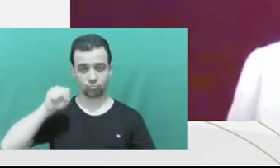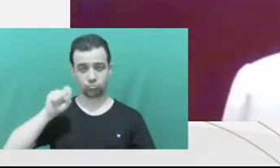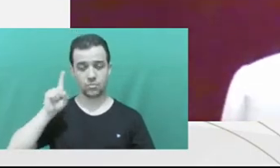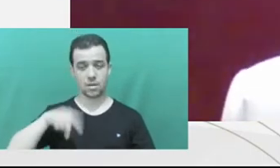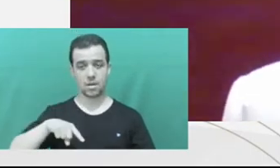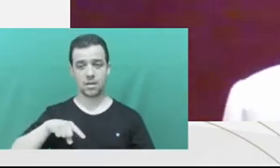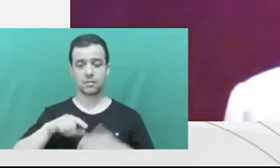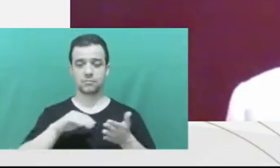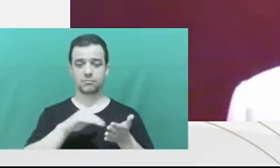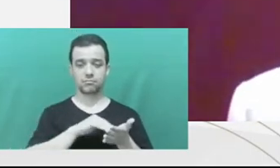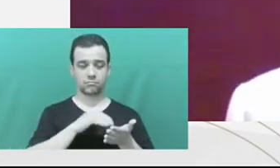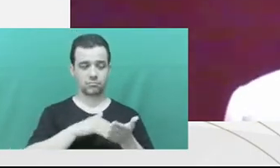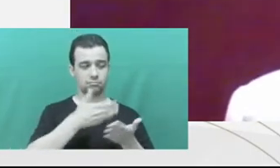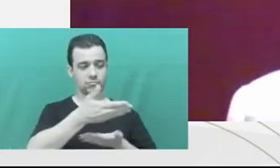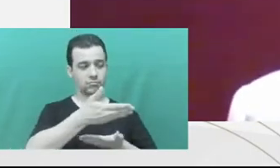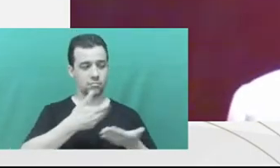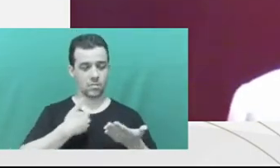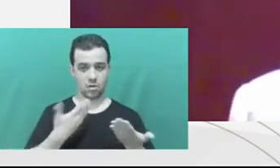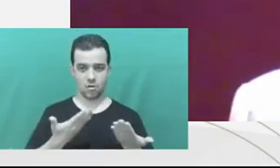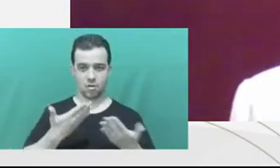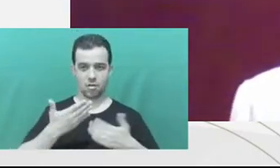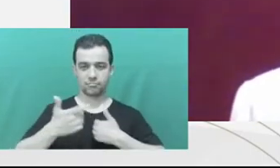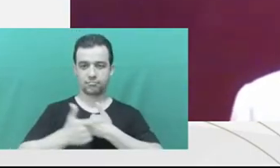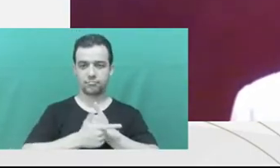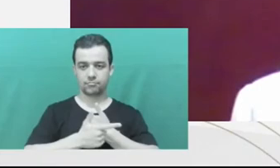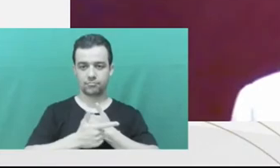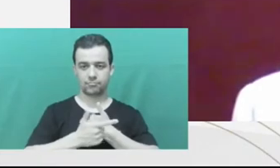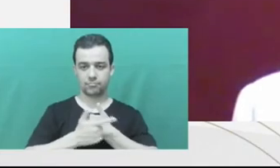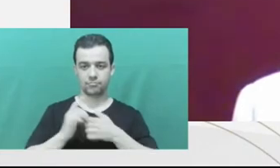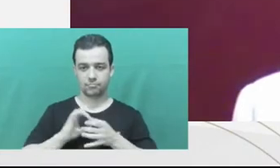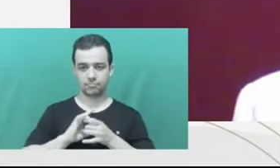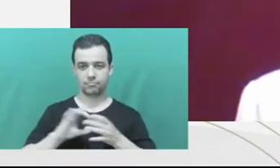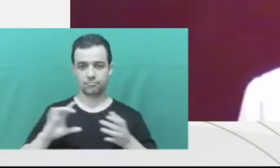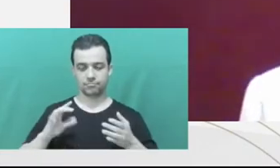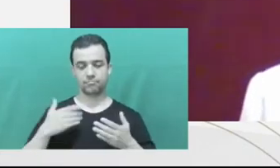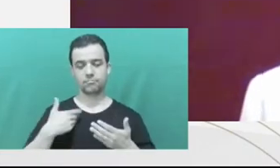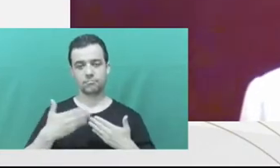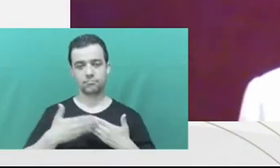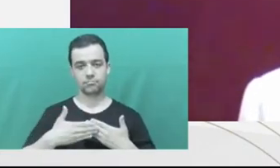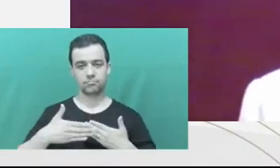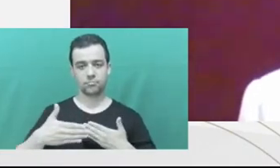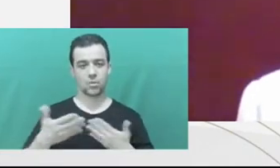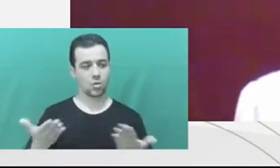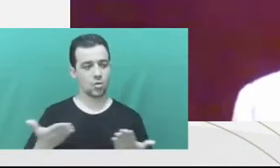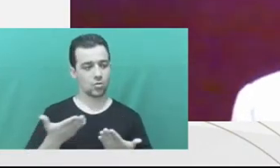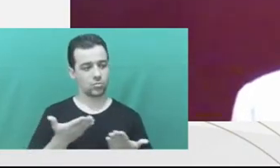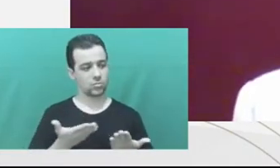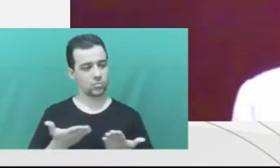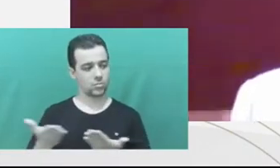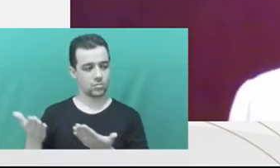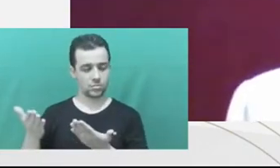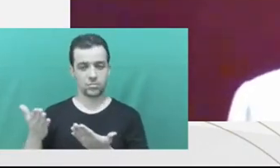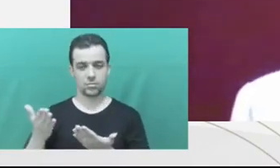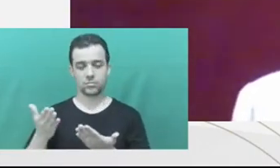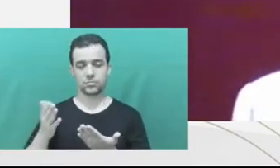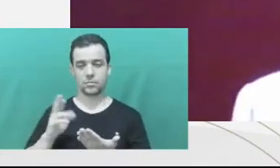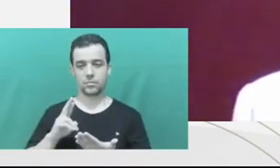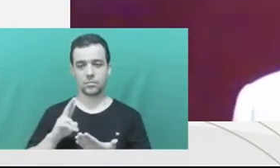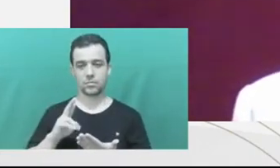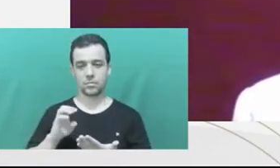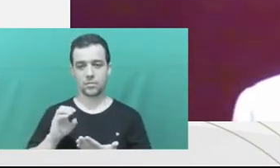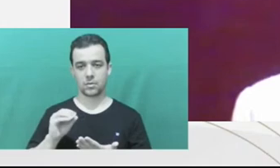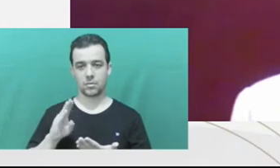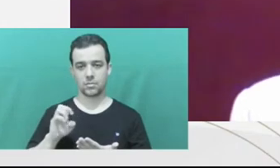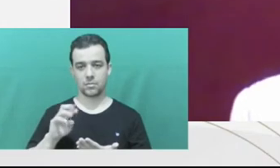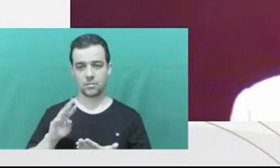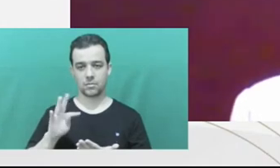my secretary. So, now I will take on his role, and I'll pass on the word to